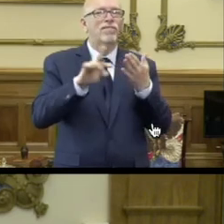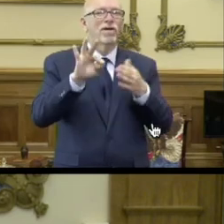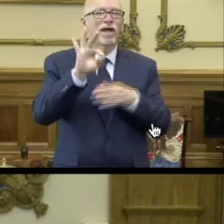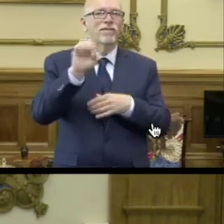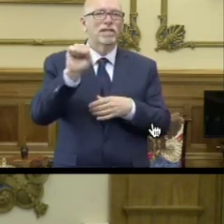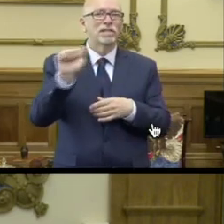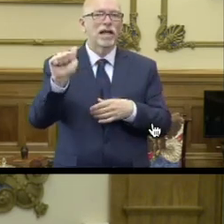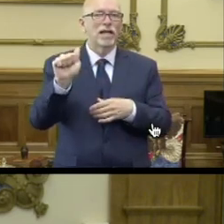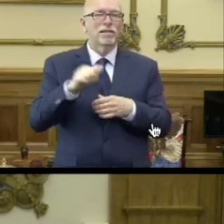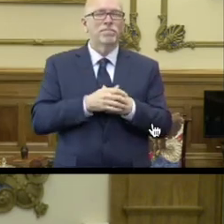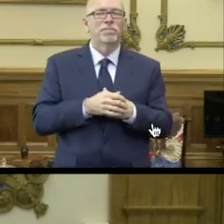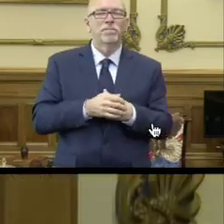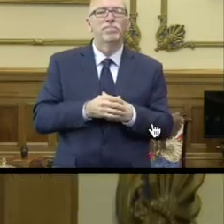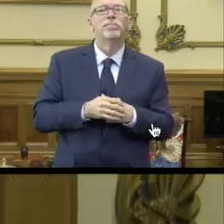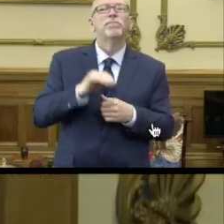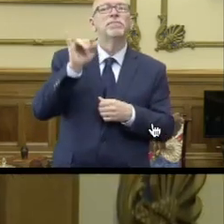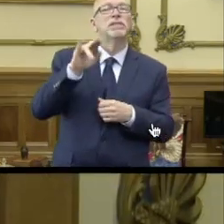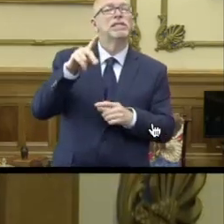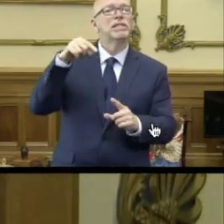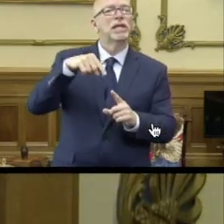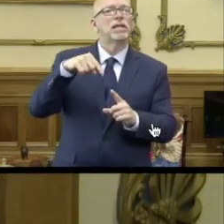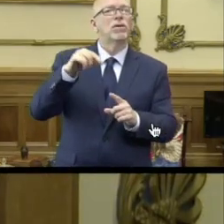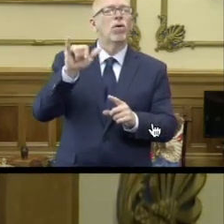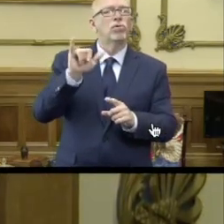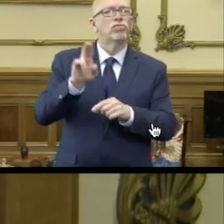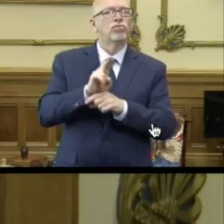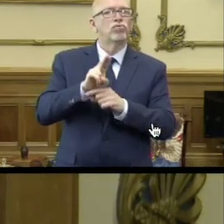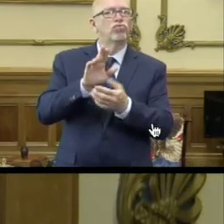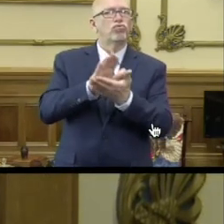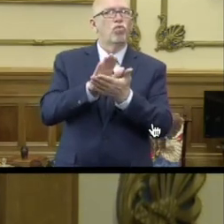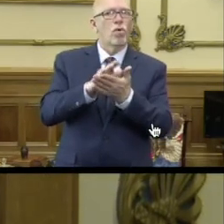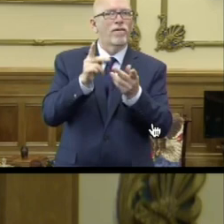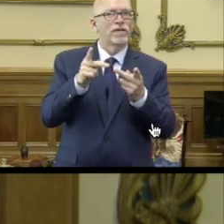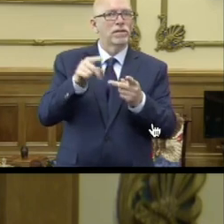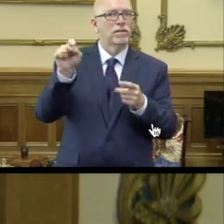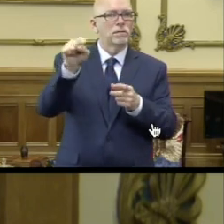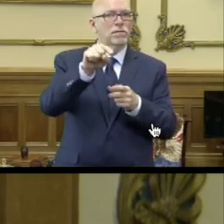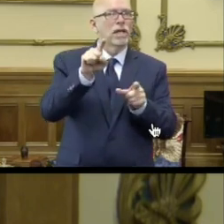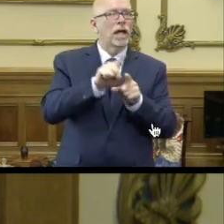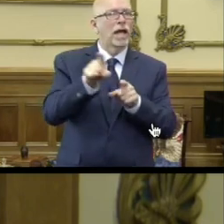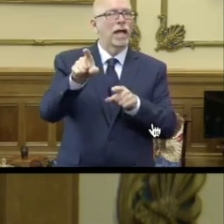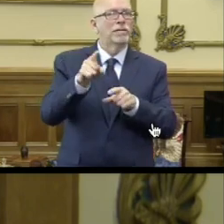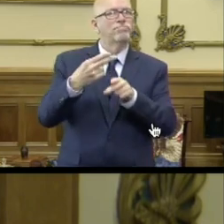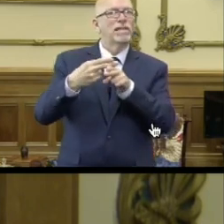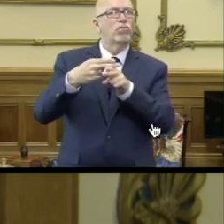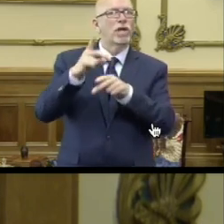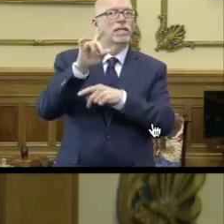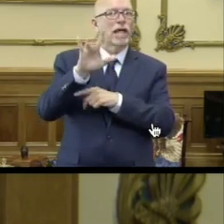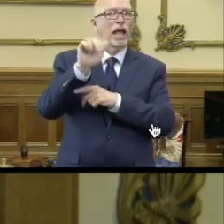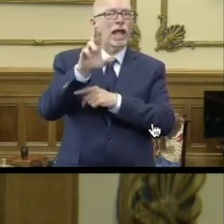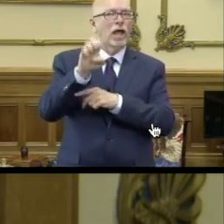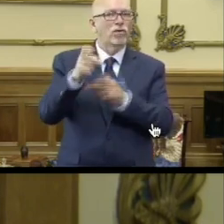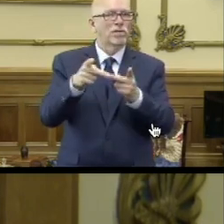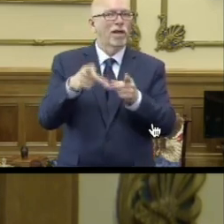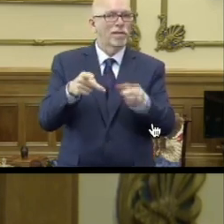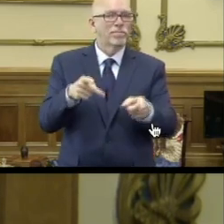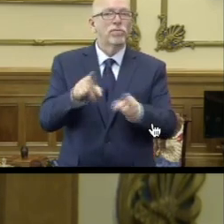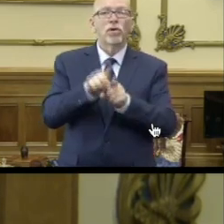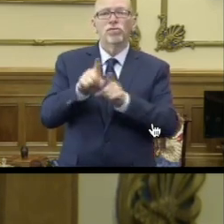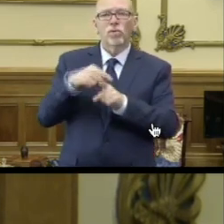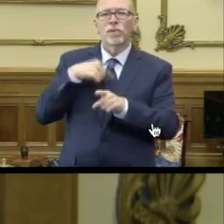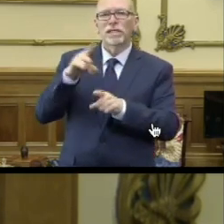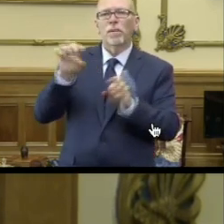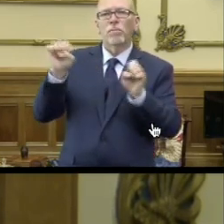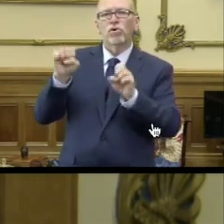and Social Services Administration. Indiana has also used school facilities as pop-up daycare sites. We also have done